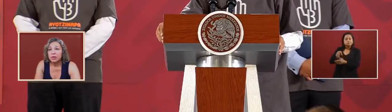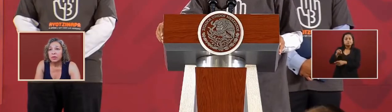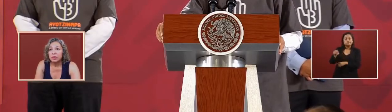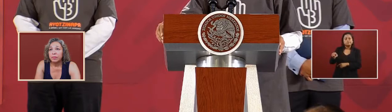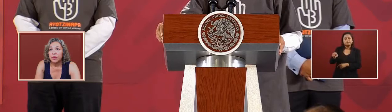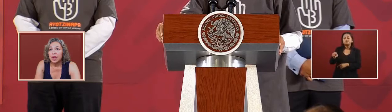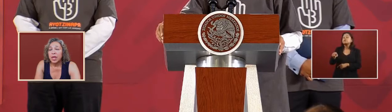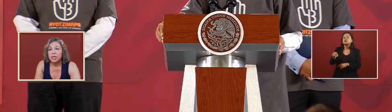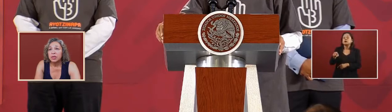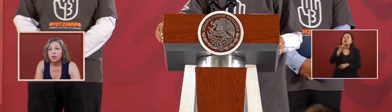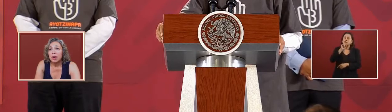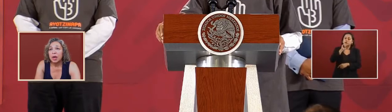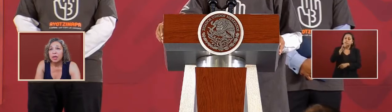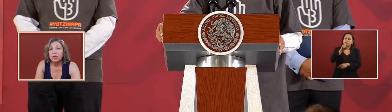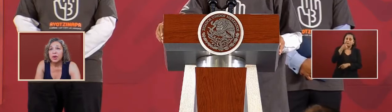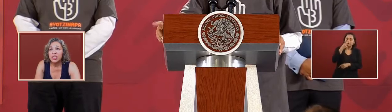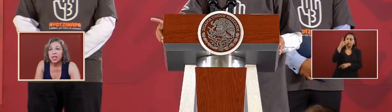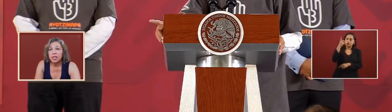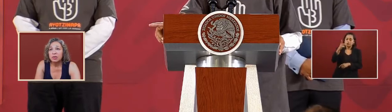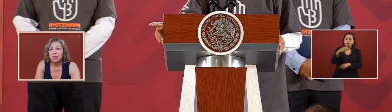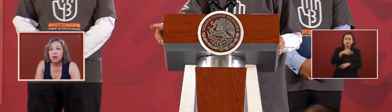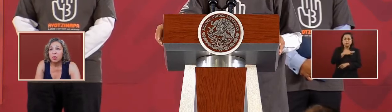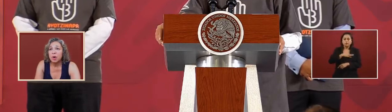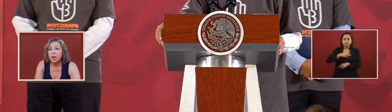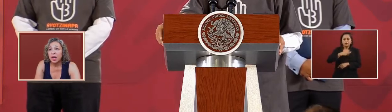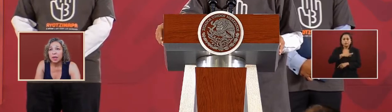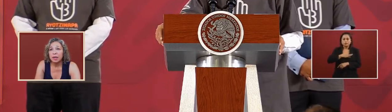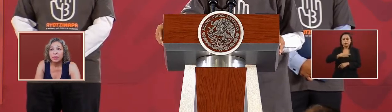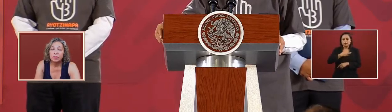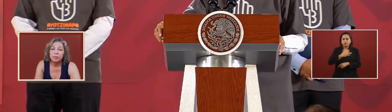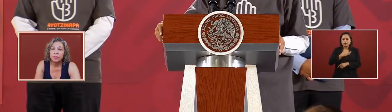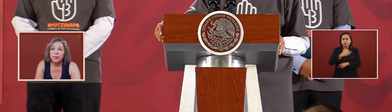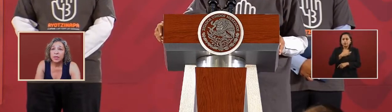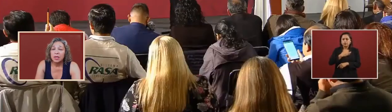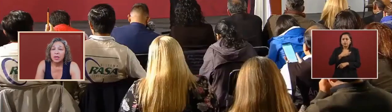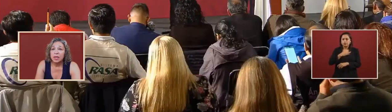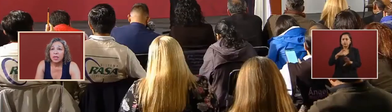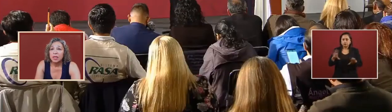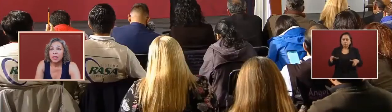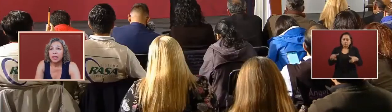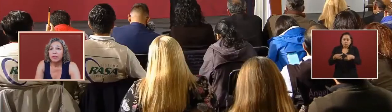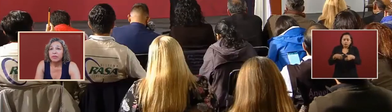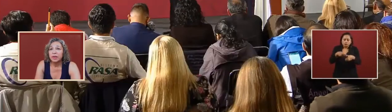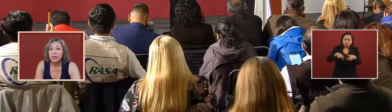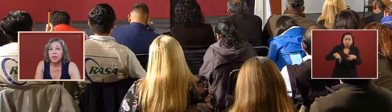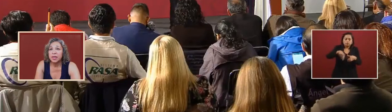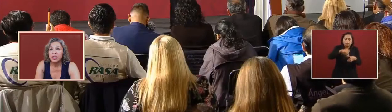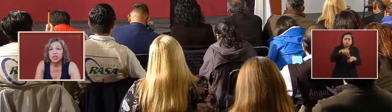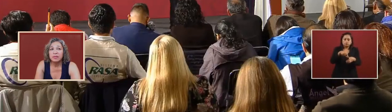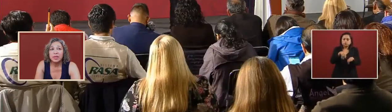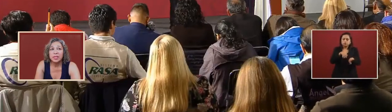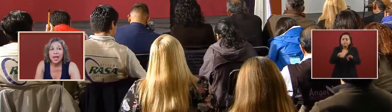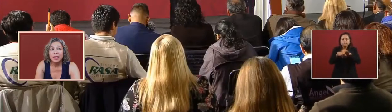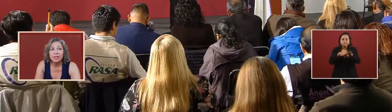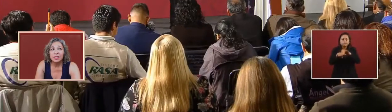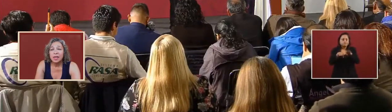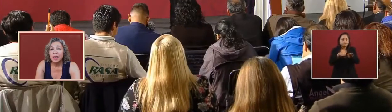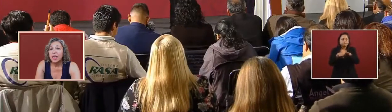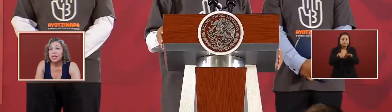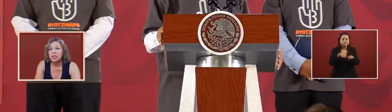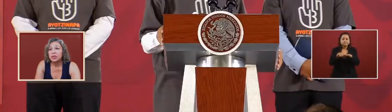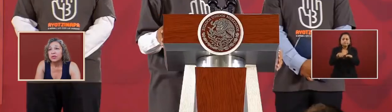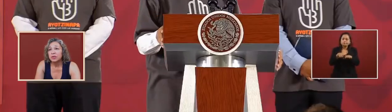and to to congratulate those that are working in the clarification of these acts